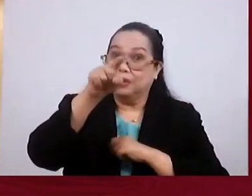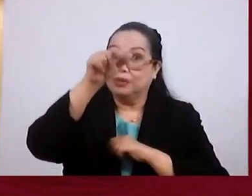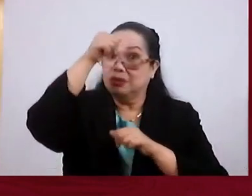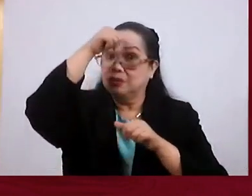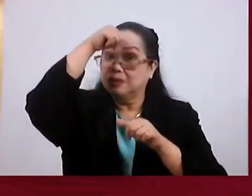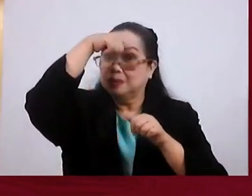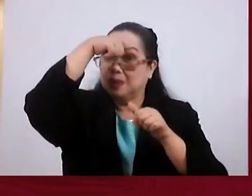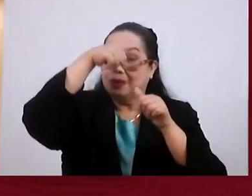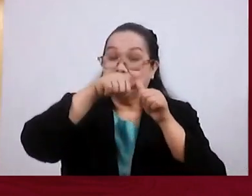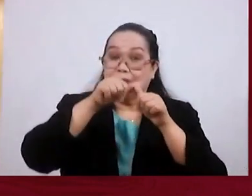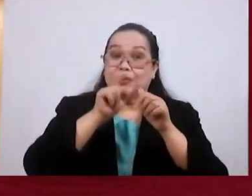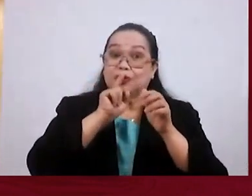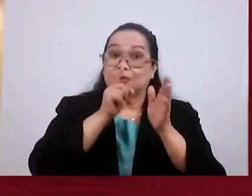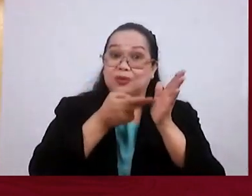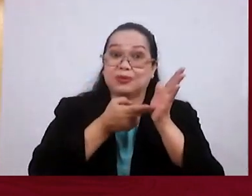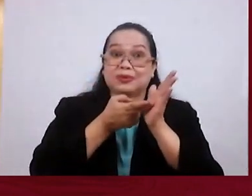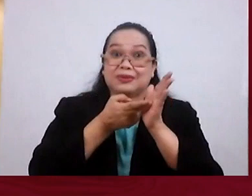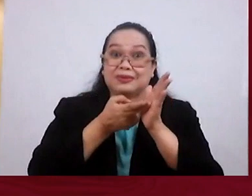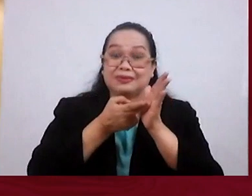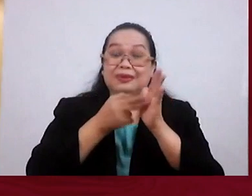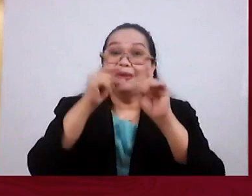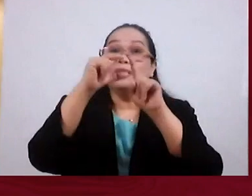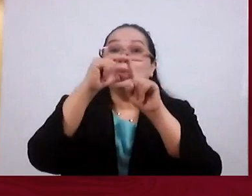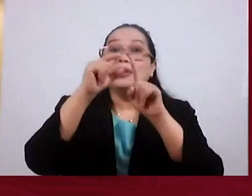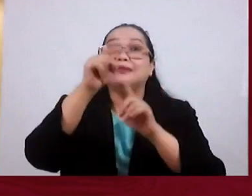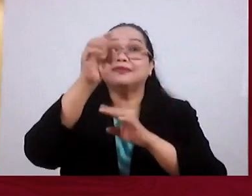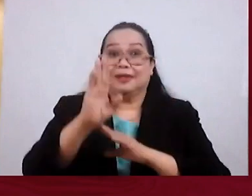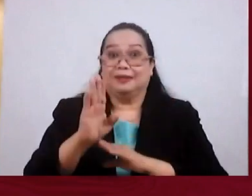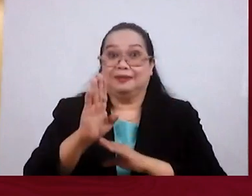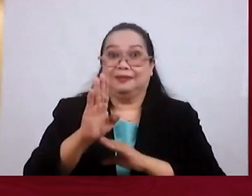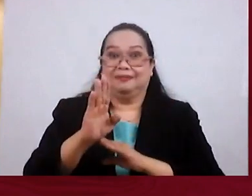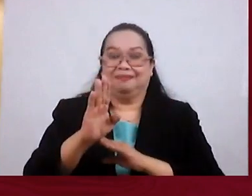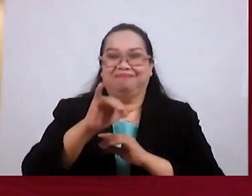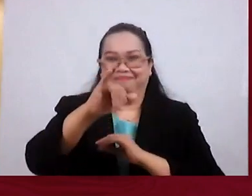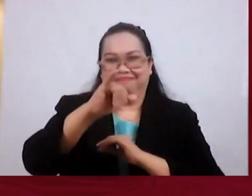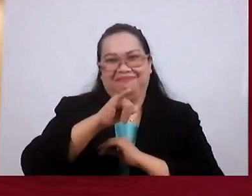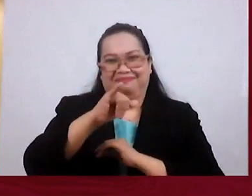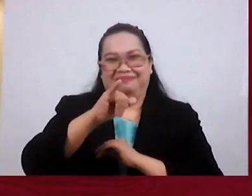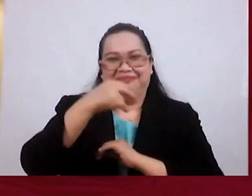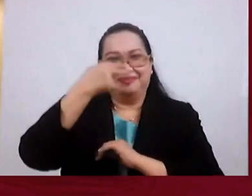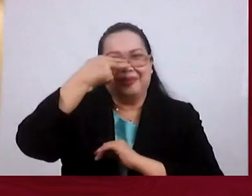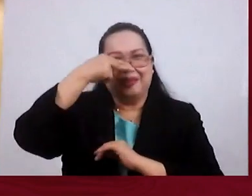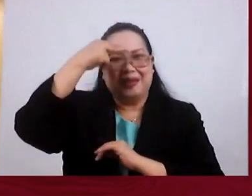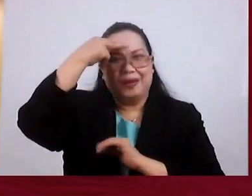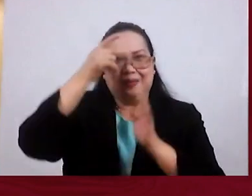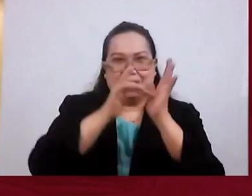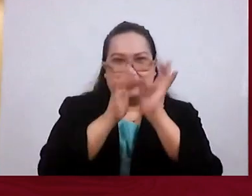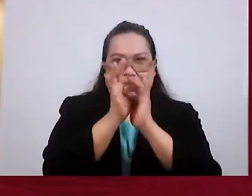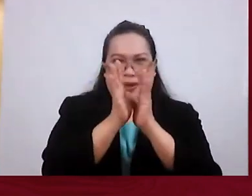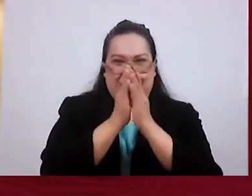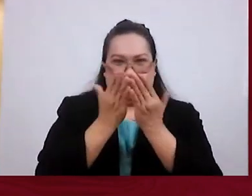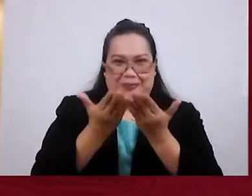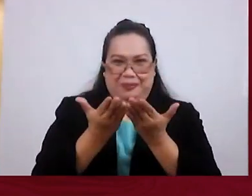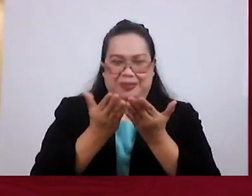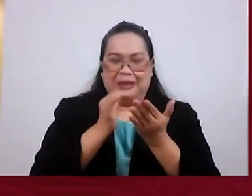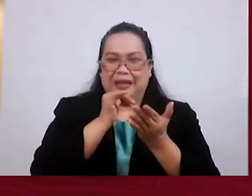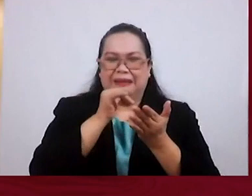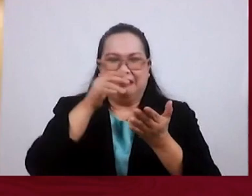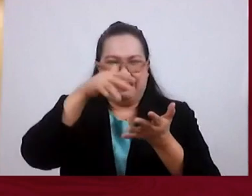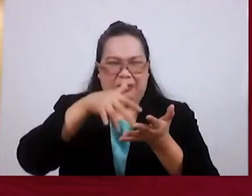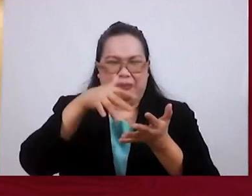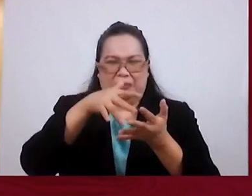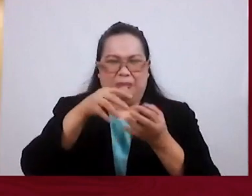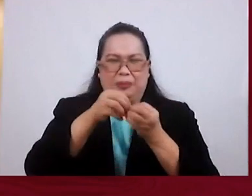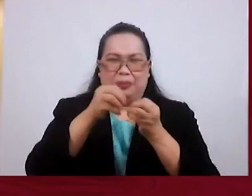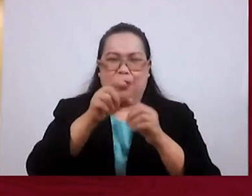these truths that we see in the Word of God. As you know, we're going through the book of Hebrews devotionally, so I will not dwell too long